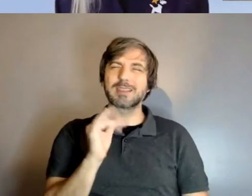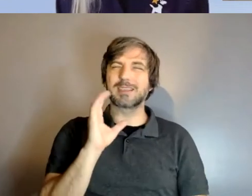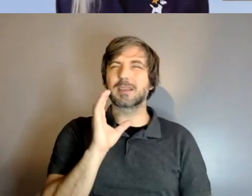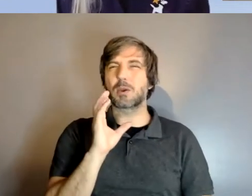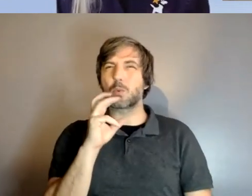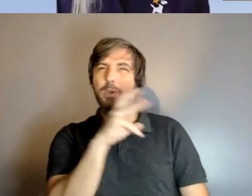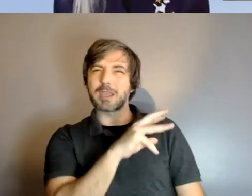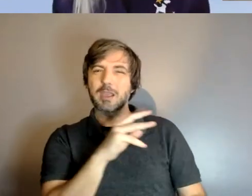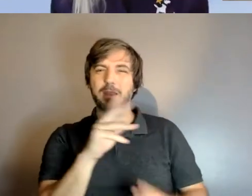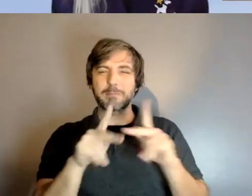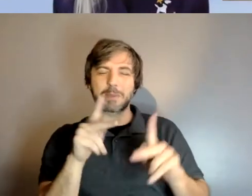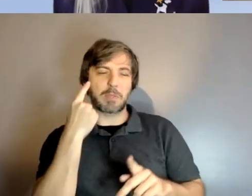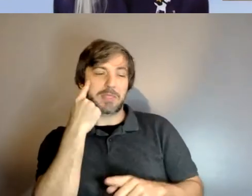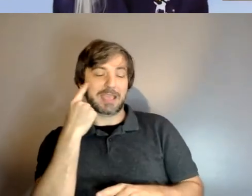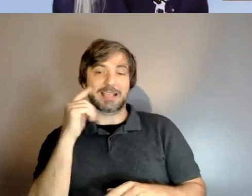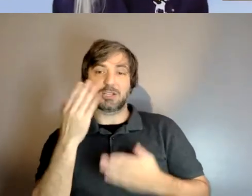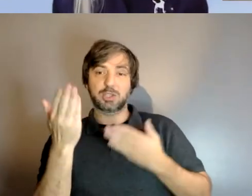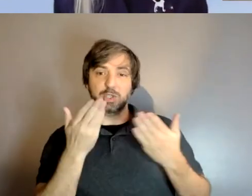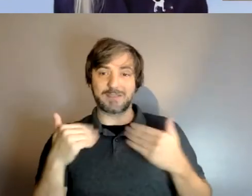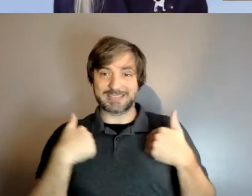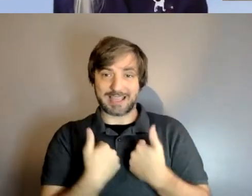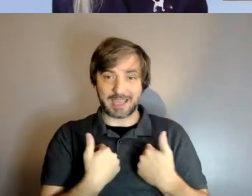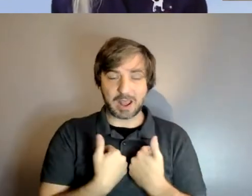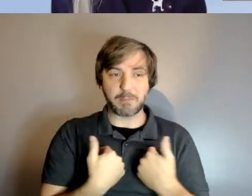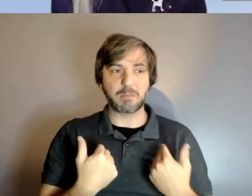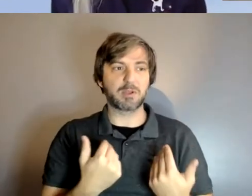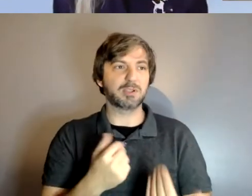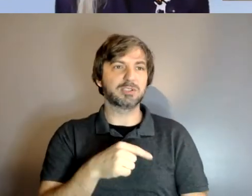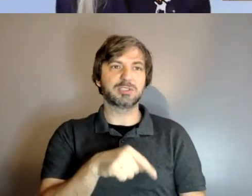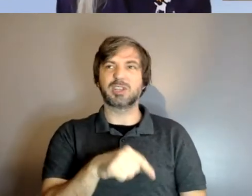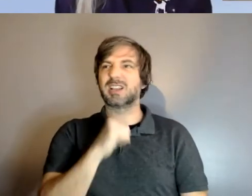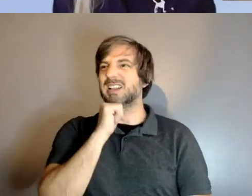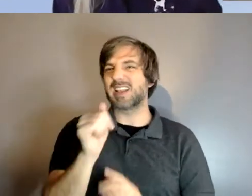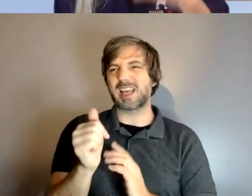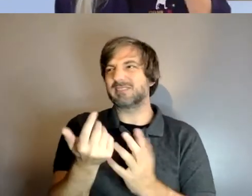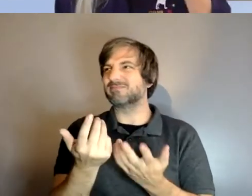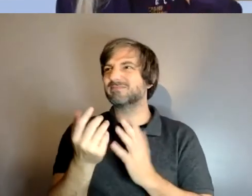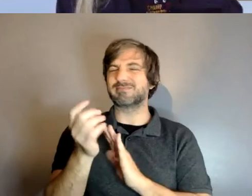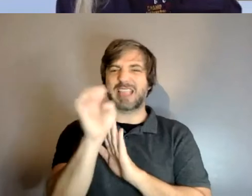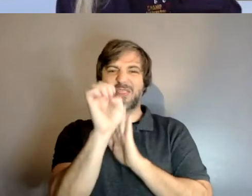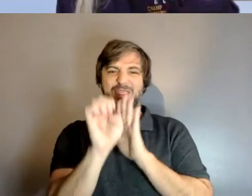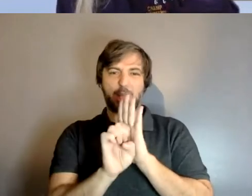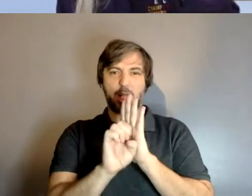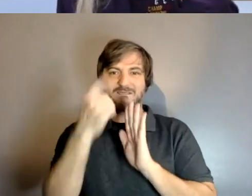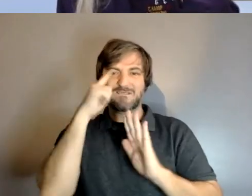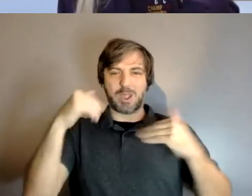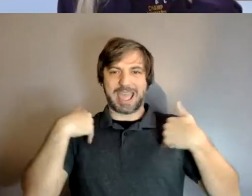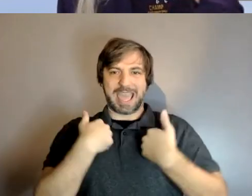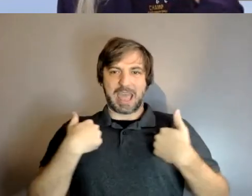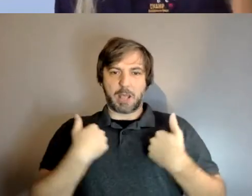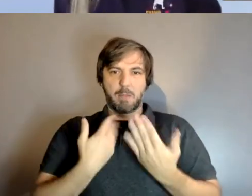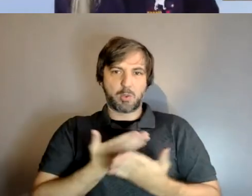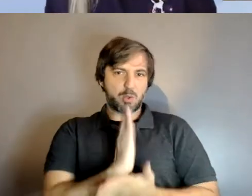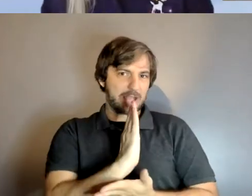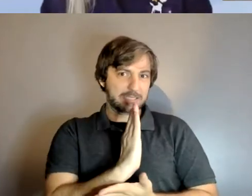um service animals are are inherently not ethical um in in the animal rights space i've heard that from several